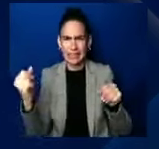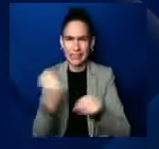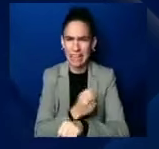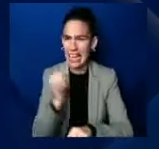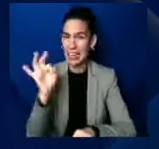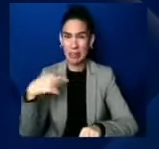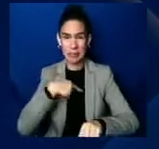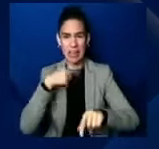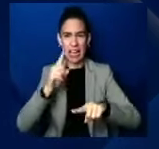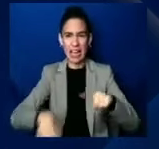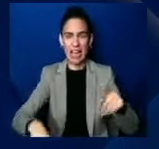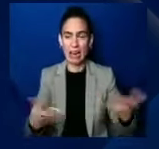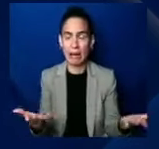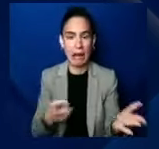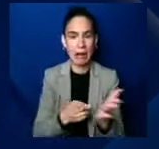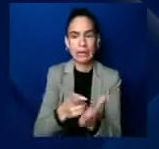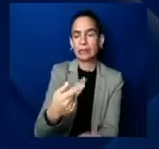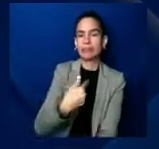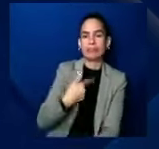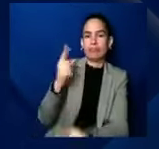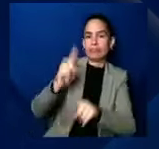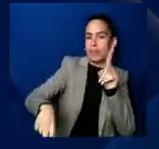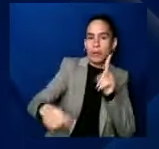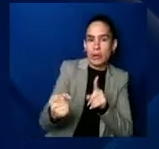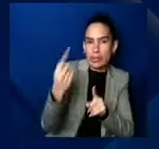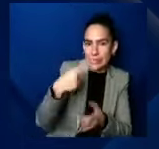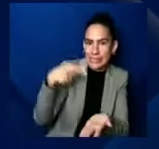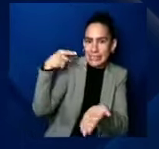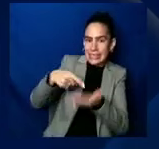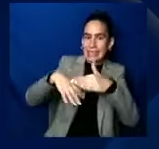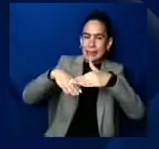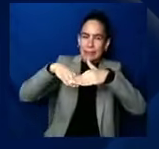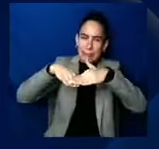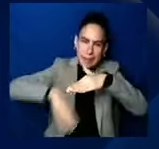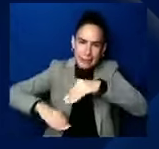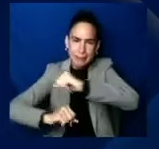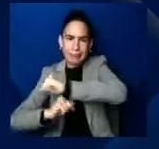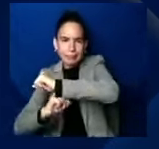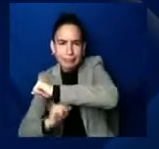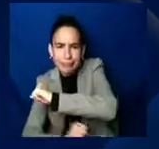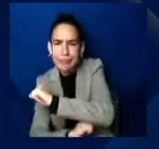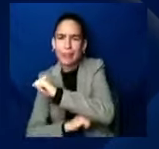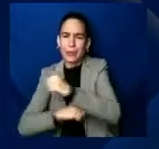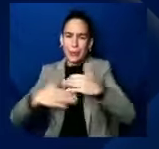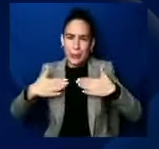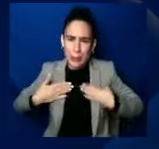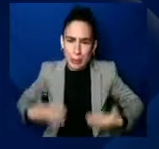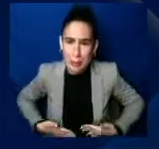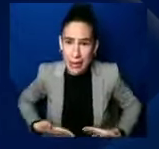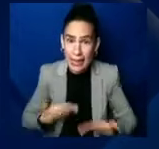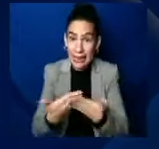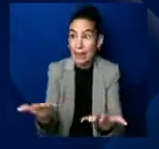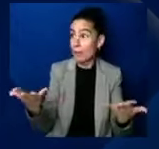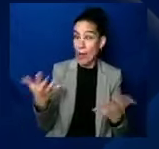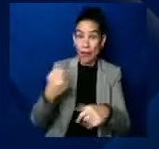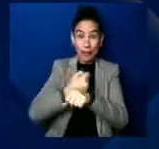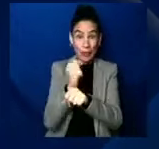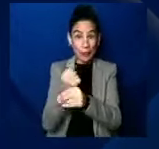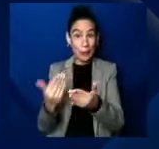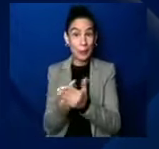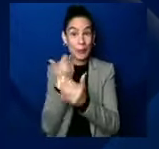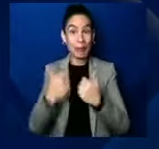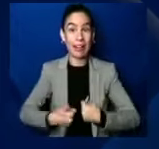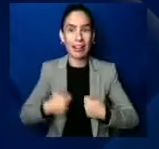most basic fundamental human thing, right? Right. This is creating new life and, and bringing it in this world and, and trying to undo